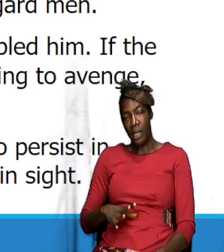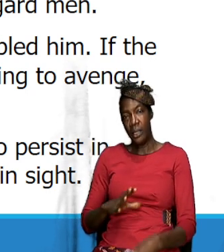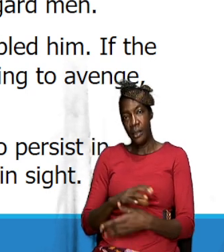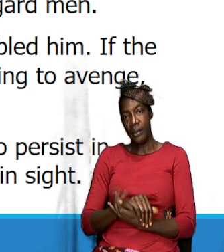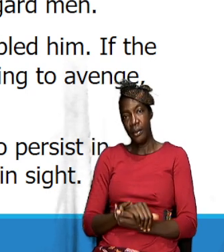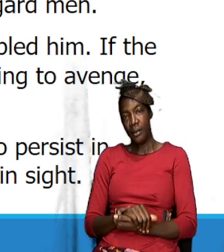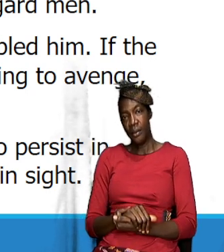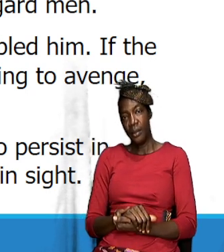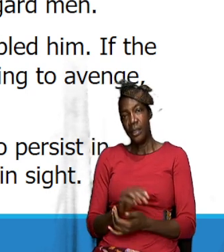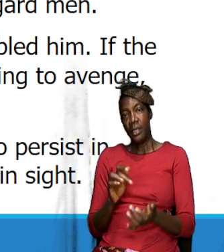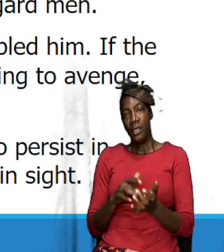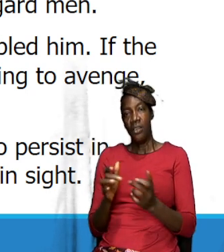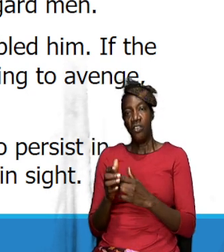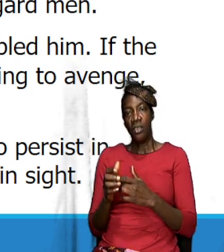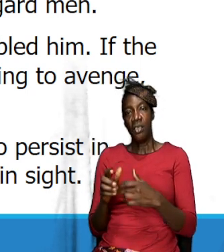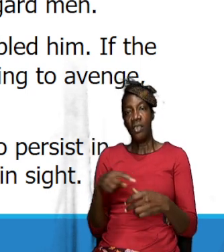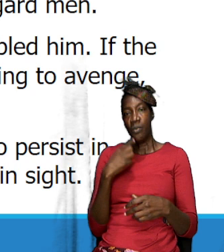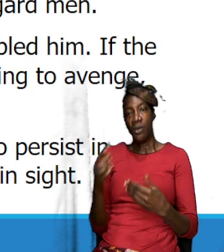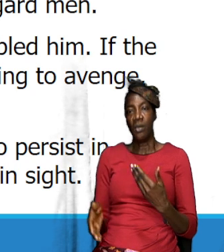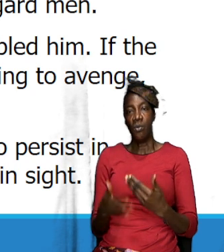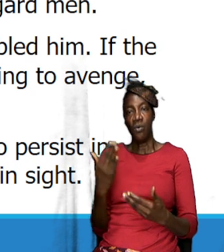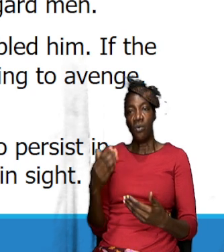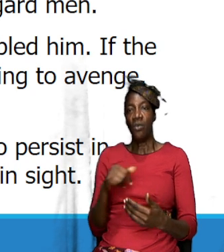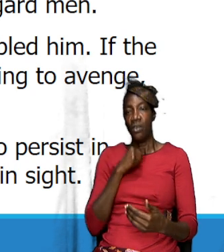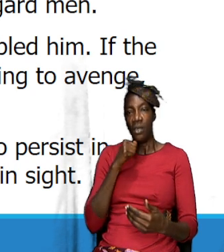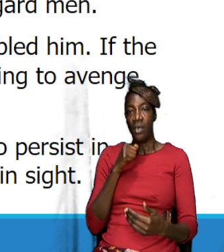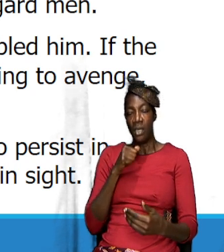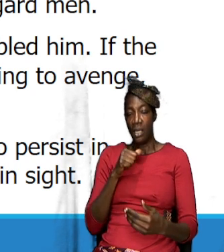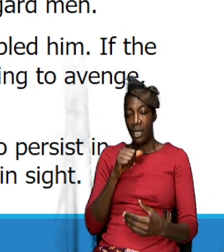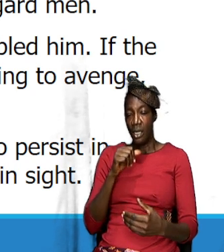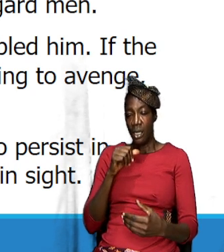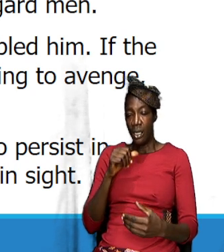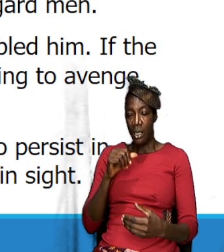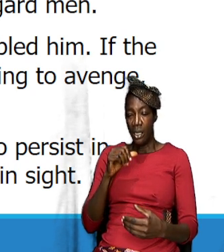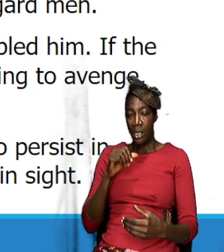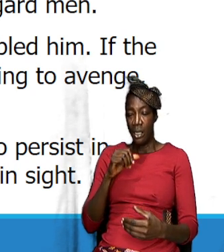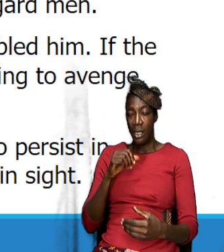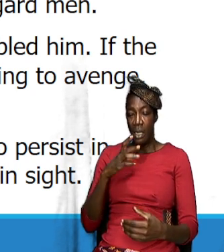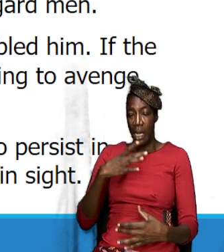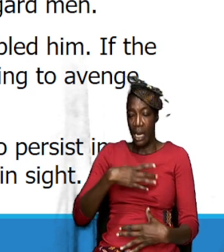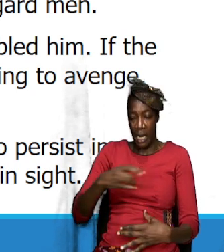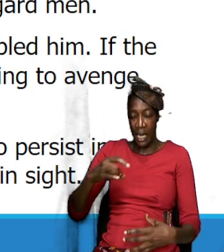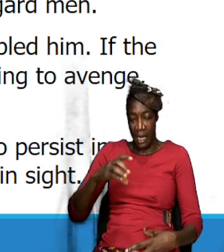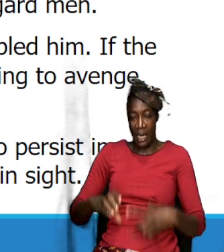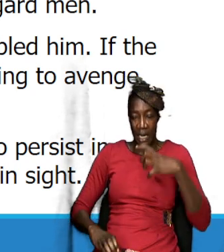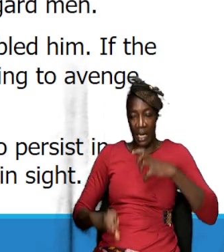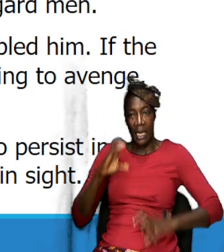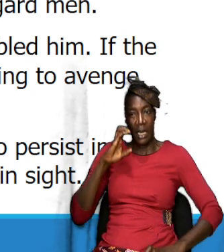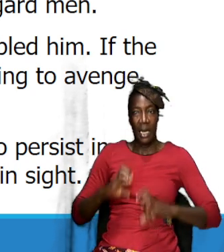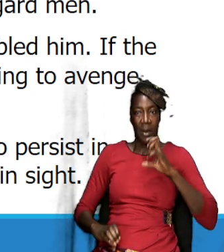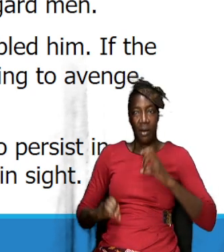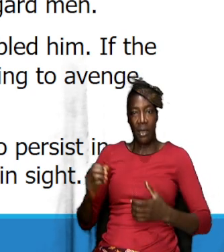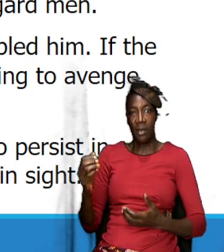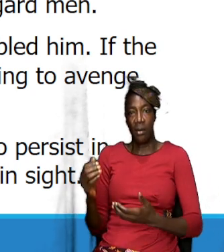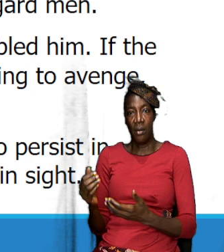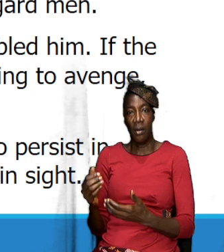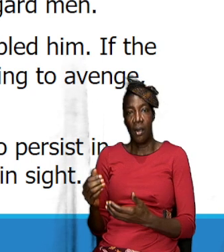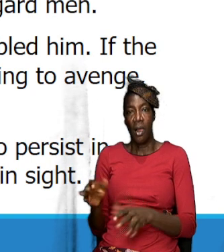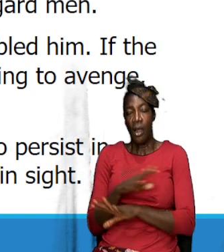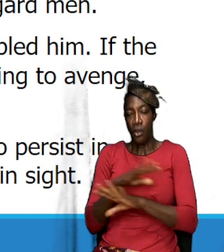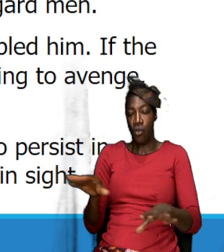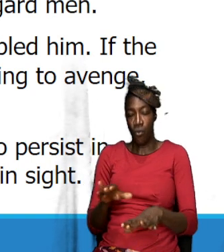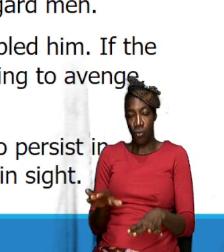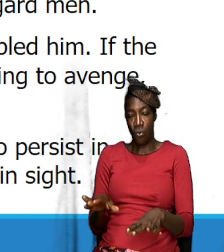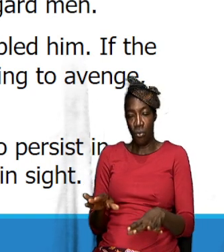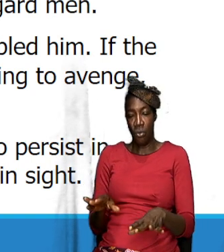in this parable Jesus presented the most unlikely character the most unlikely character is someone who don't fear